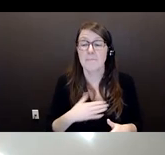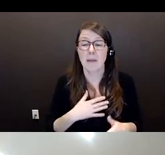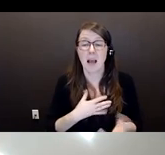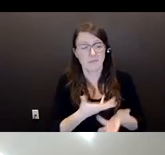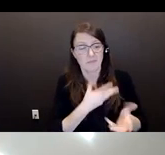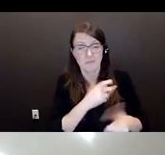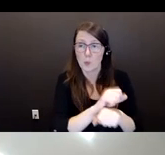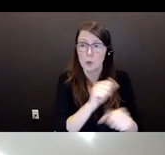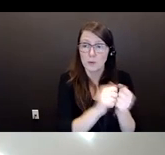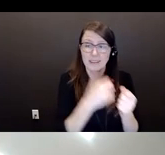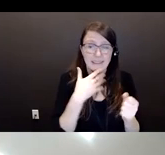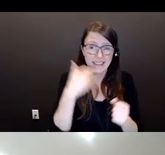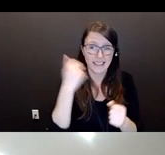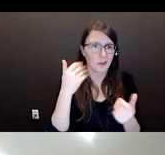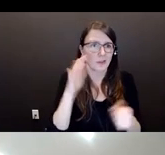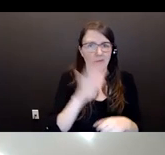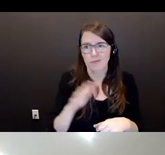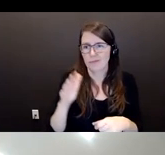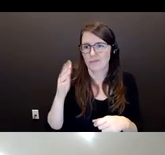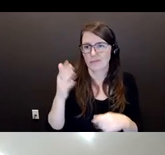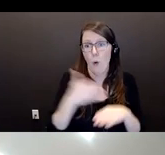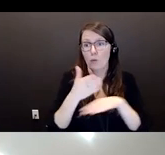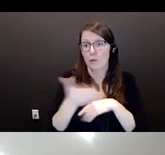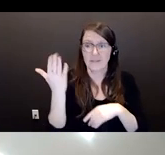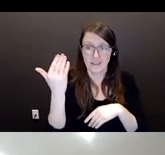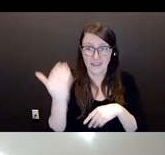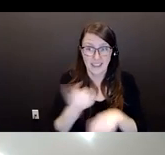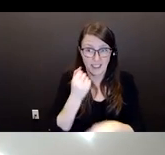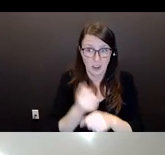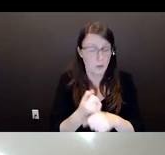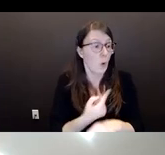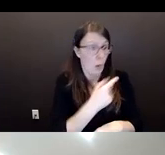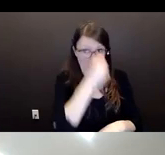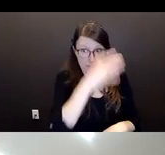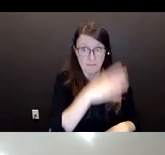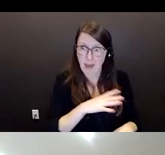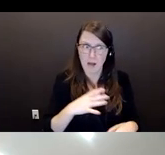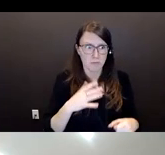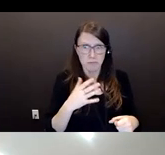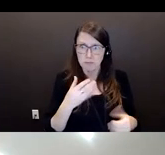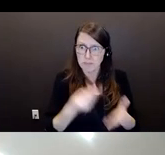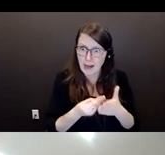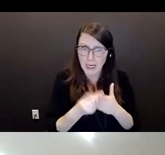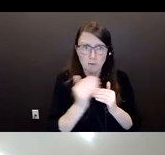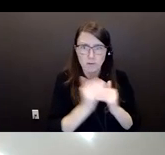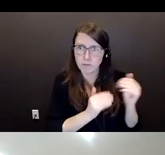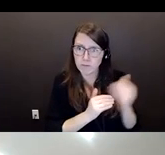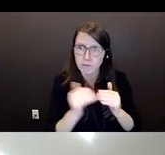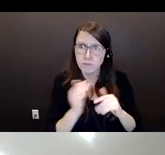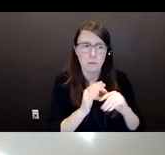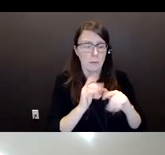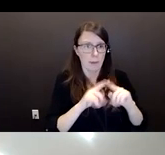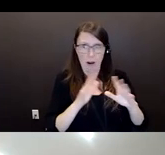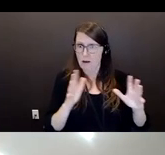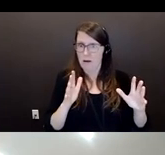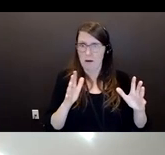The gentleman who should have been financially well off was about to be evicted from the nursing home. And his